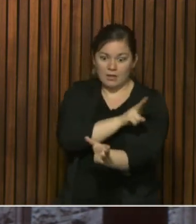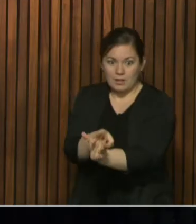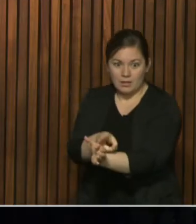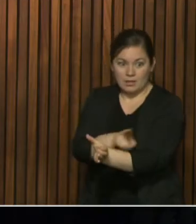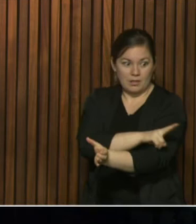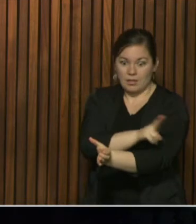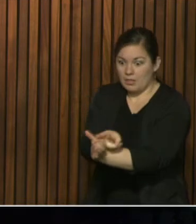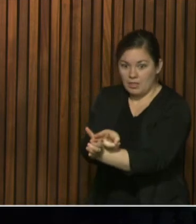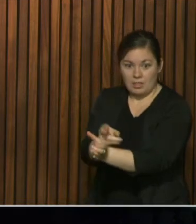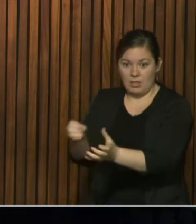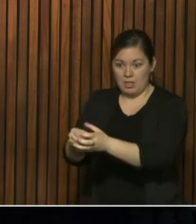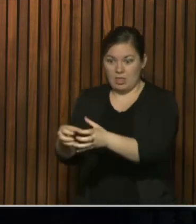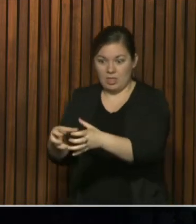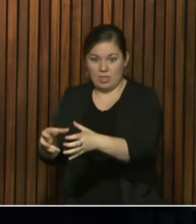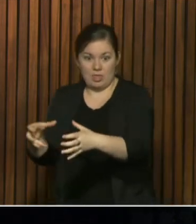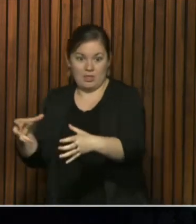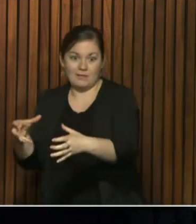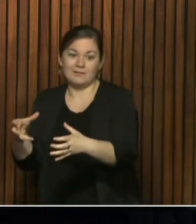Follow up?